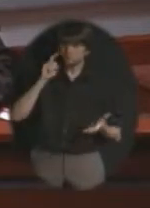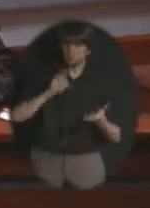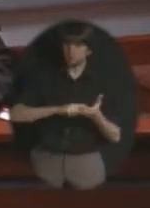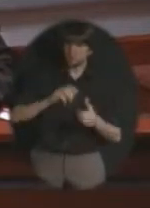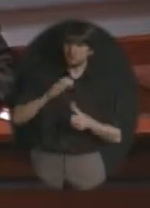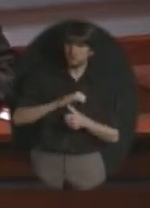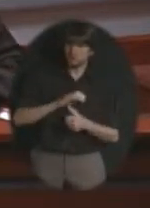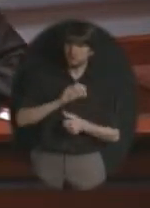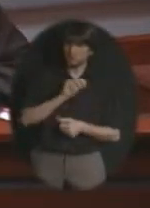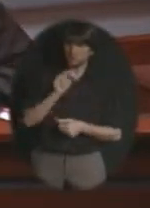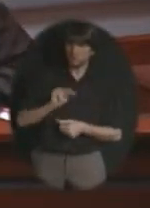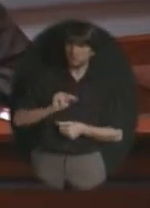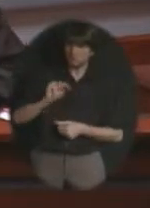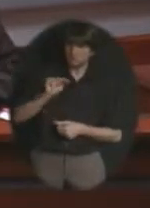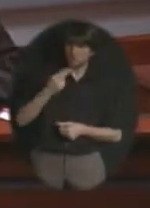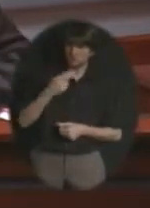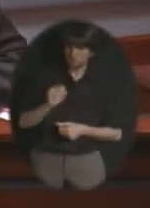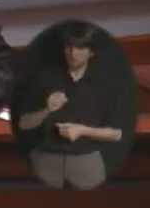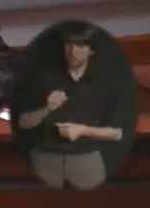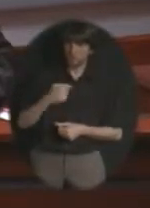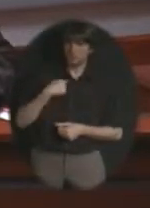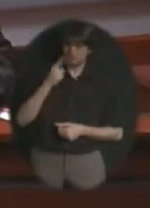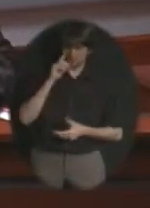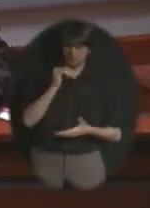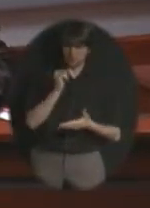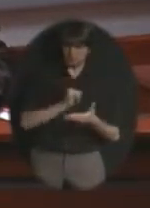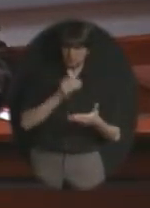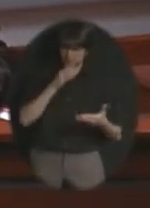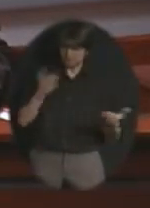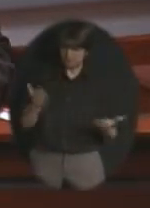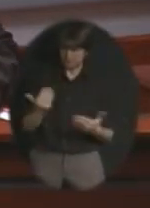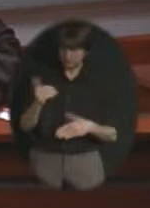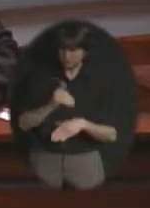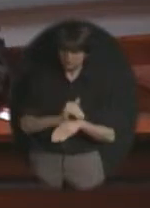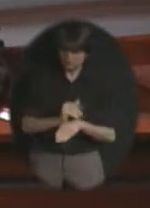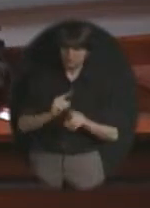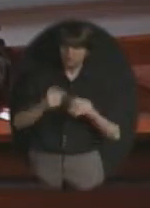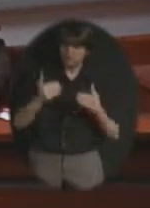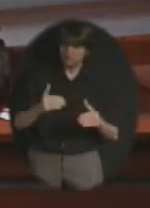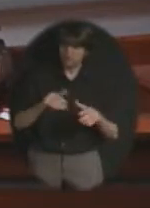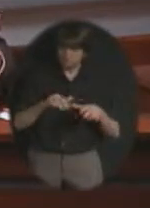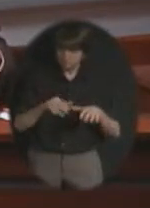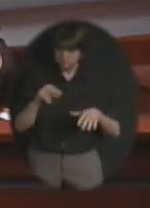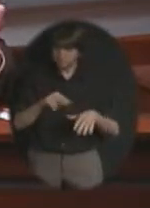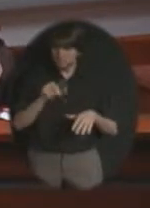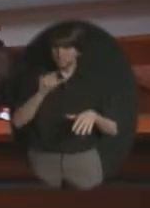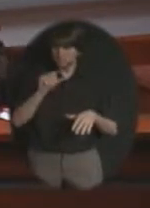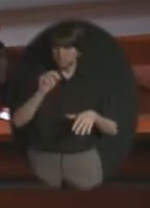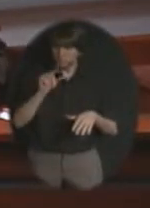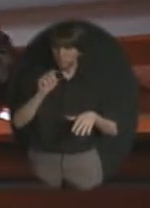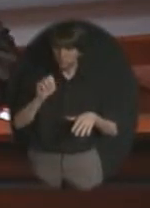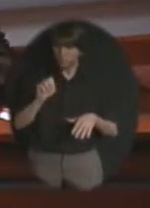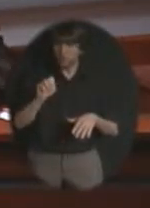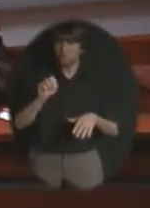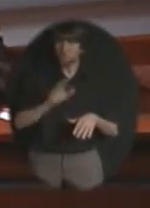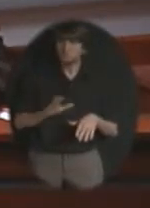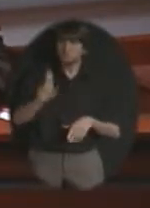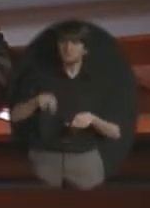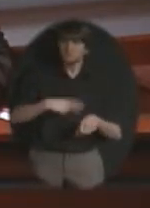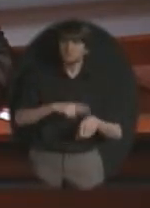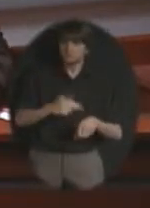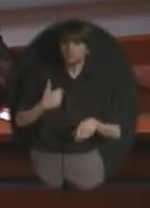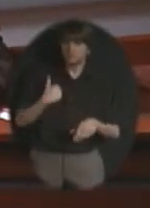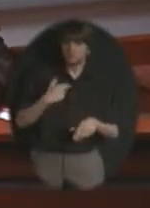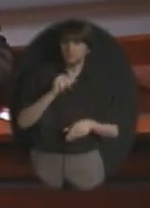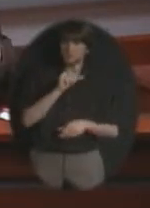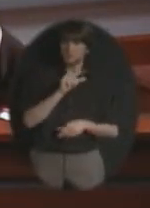School Brendan Porter I thought maybe his artwork was going to be here tonight but Google nationally runs a competition called Google